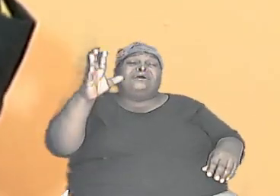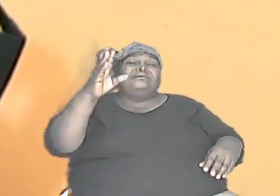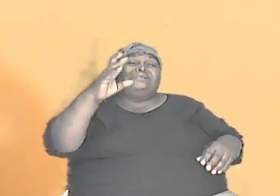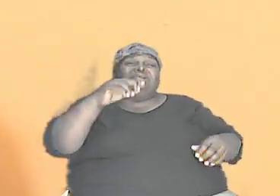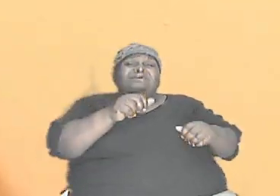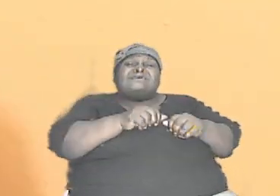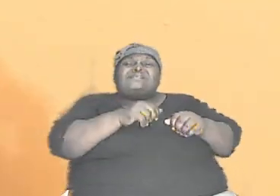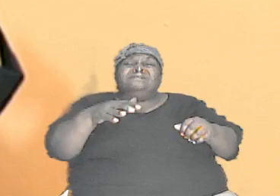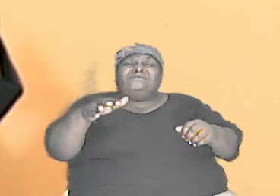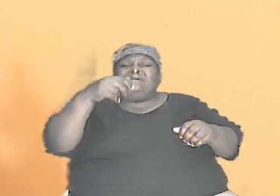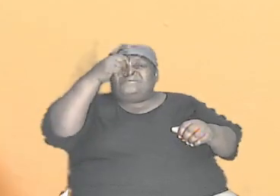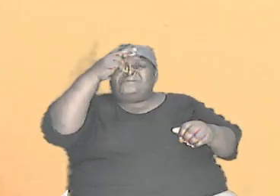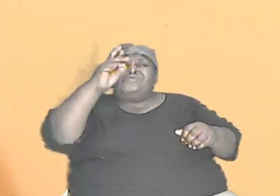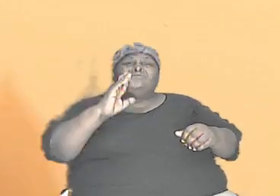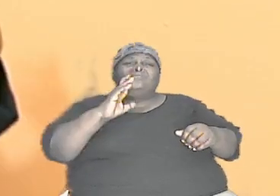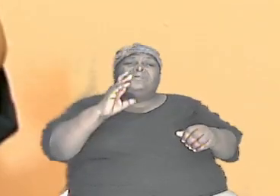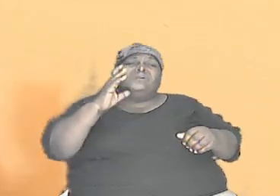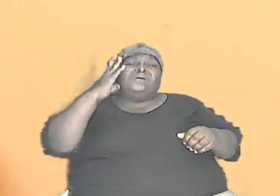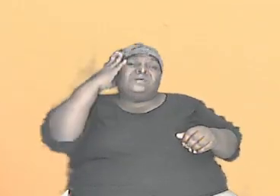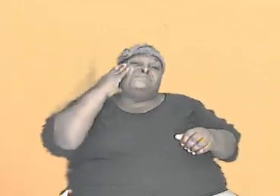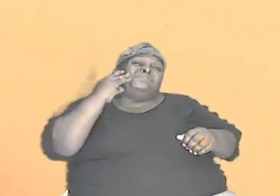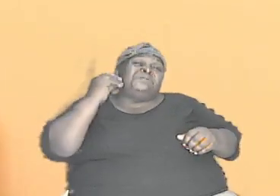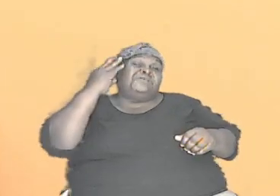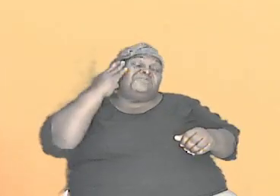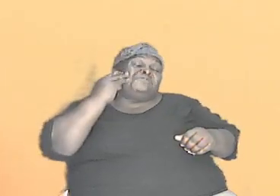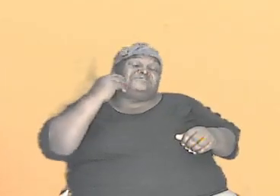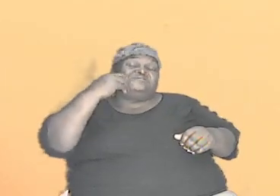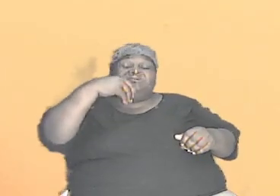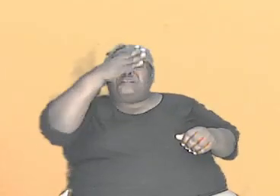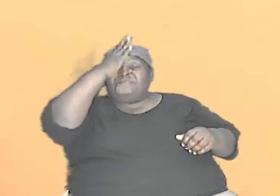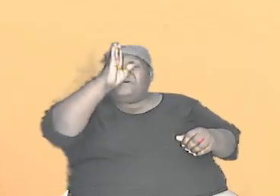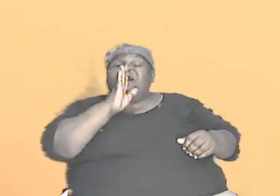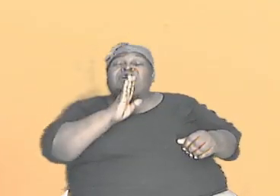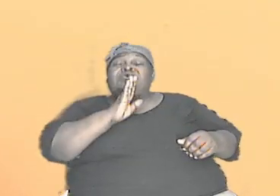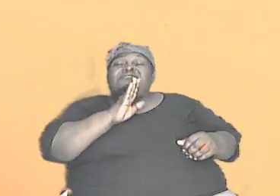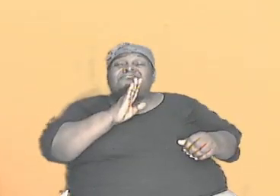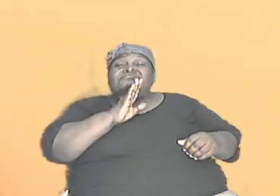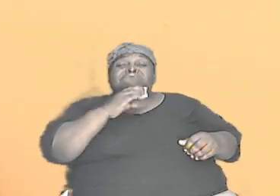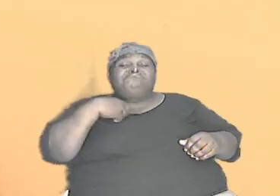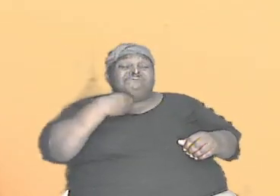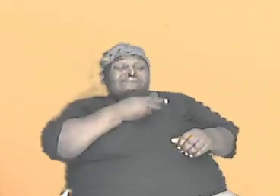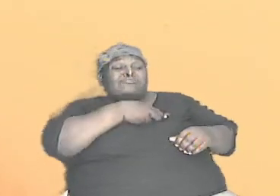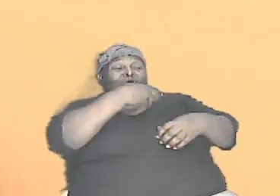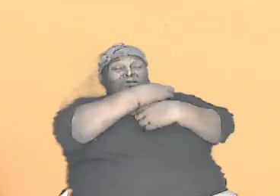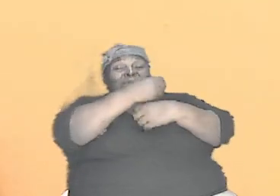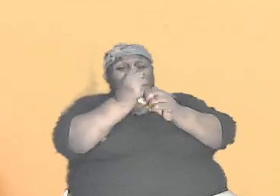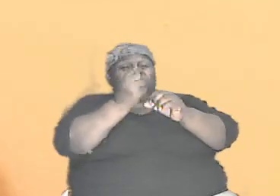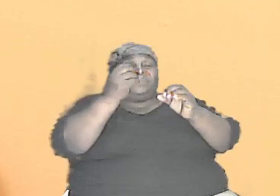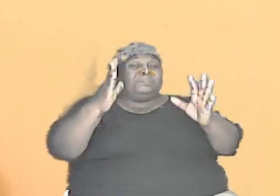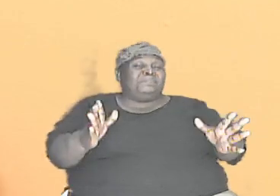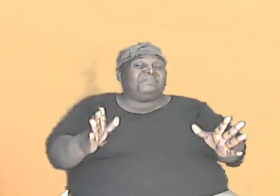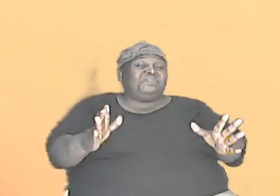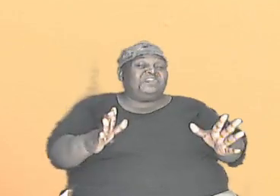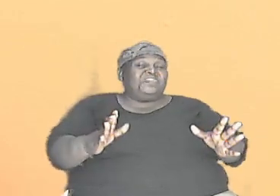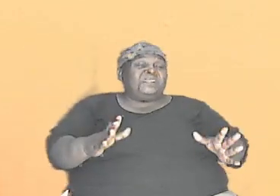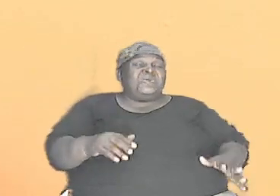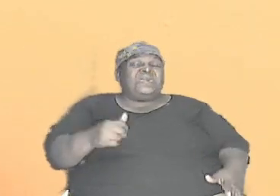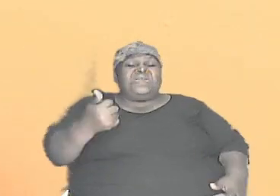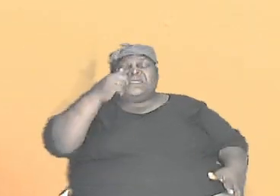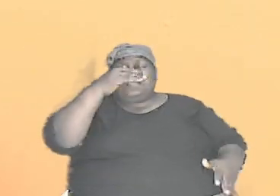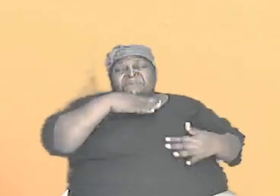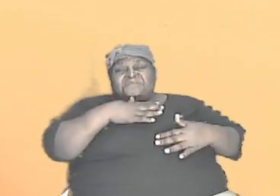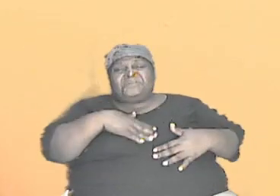the almighty God our creator so if anybody is going to try to prove to you his non